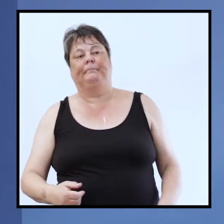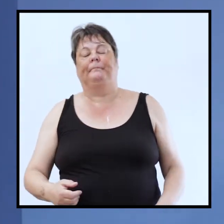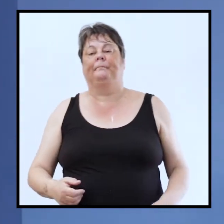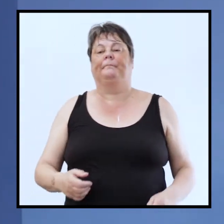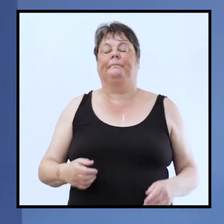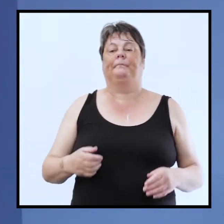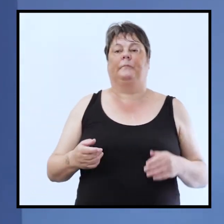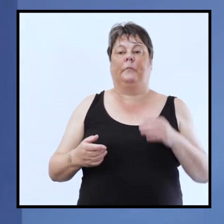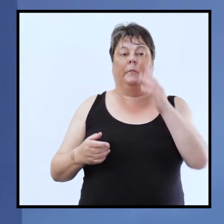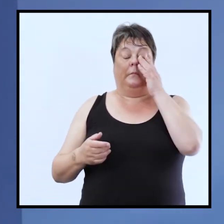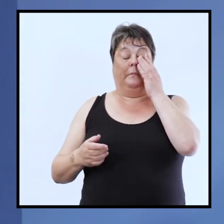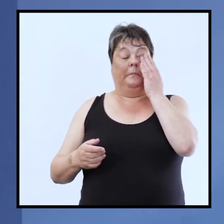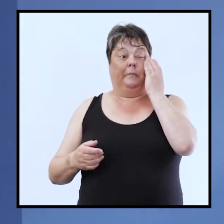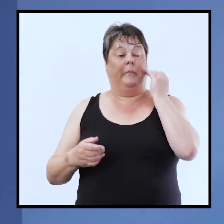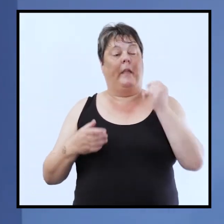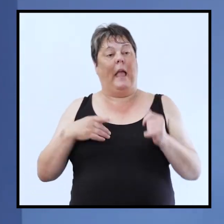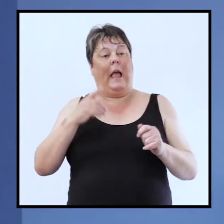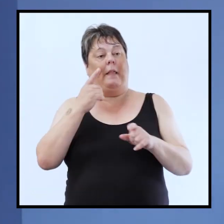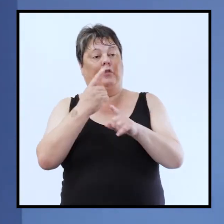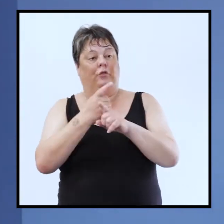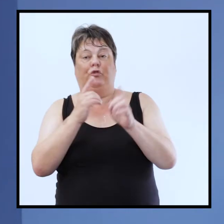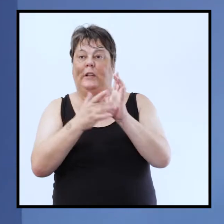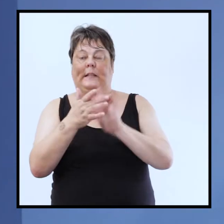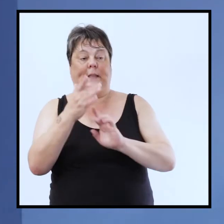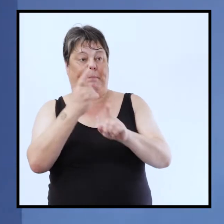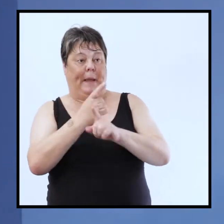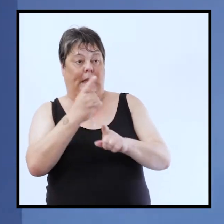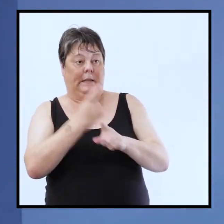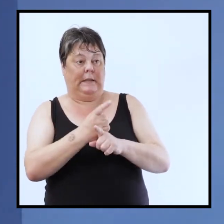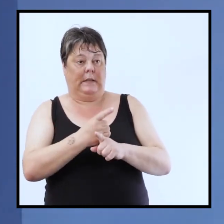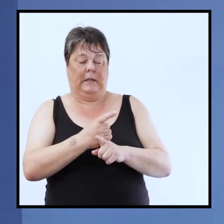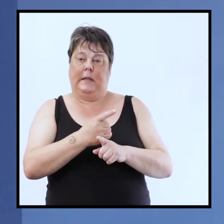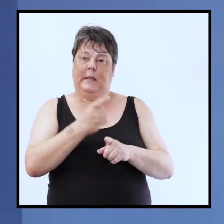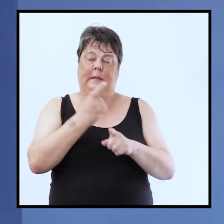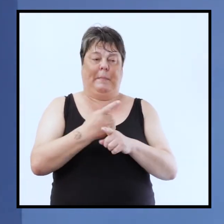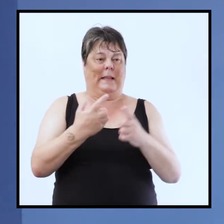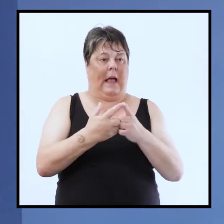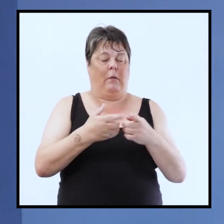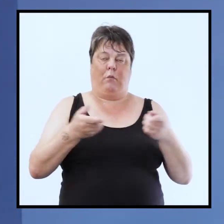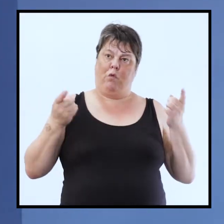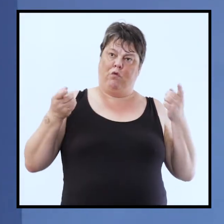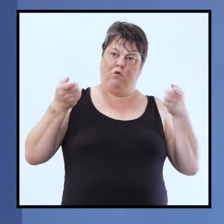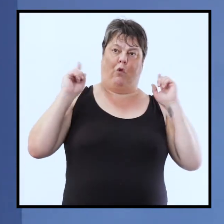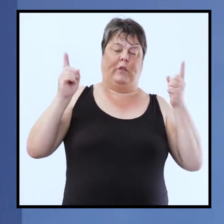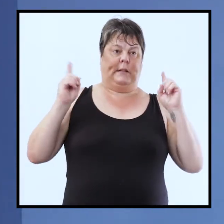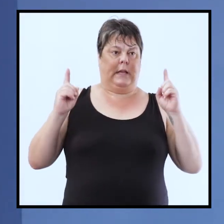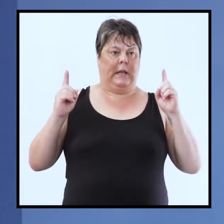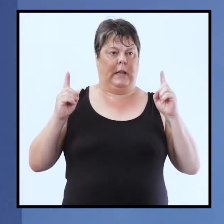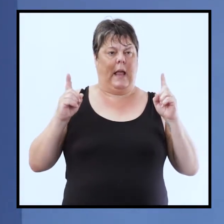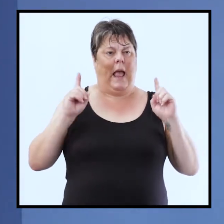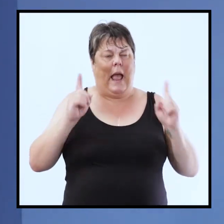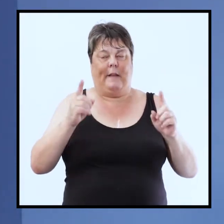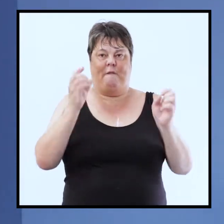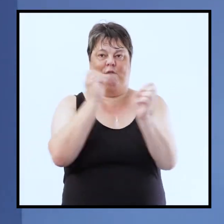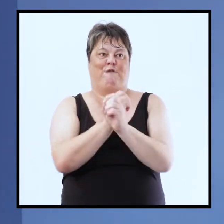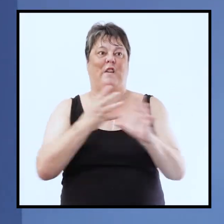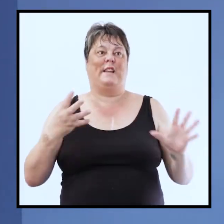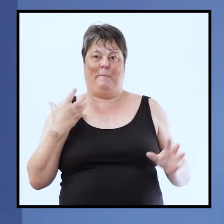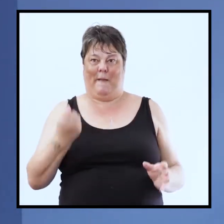sees he acts and he speaks and he speaks the word of authority and he speaks the word of freedom